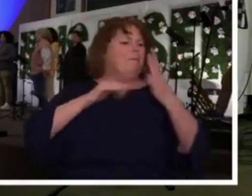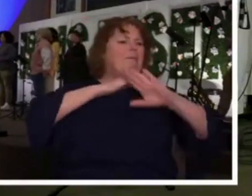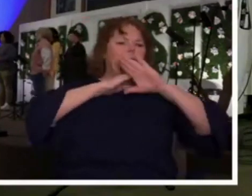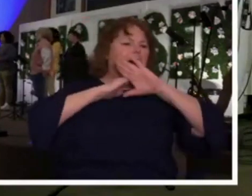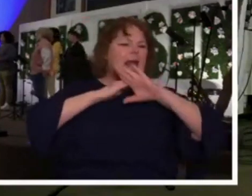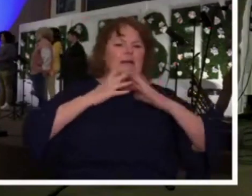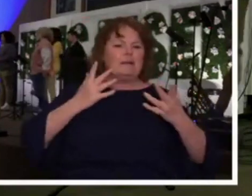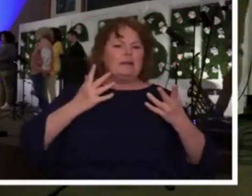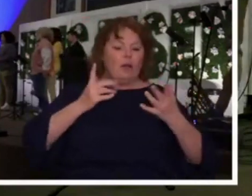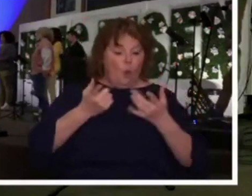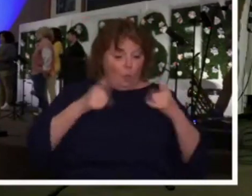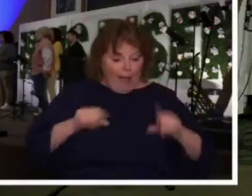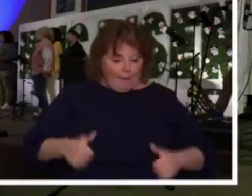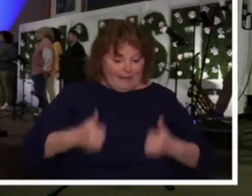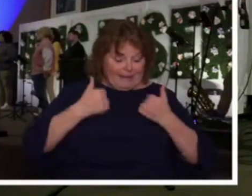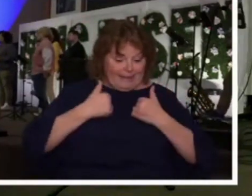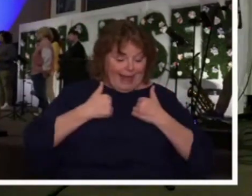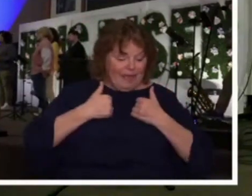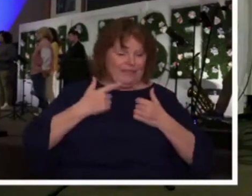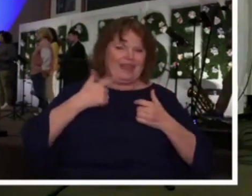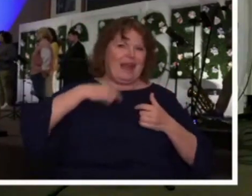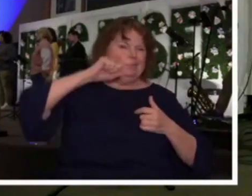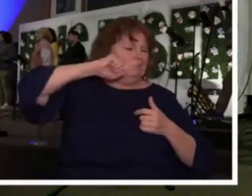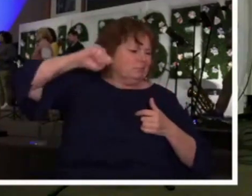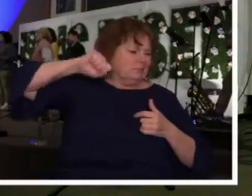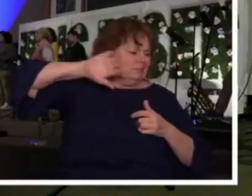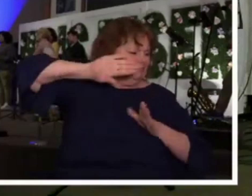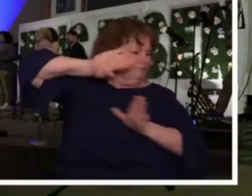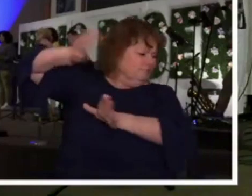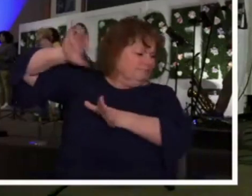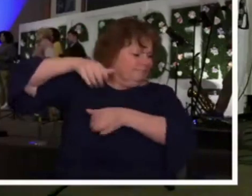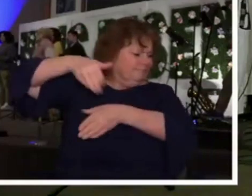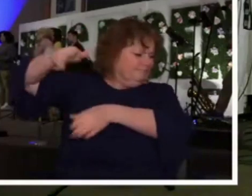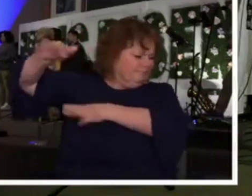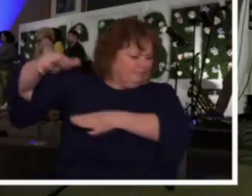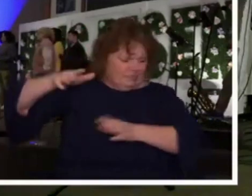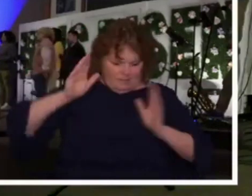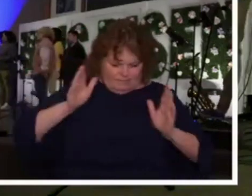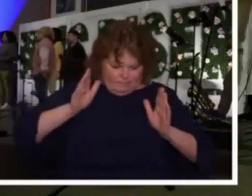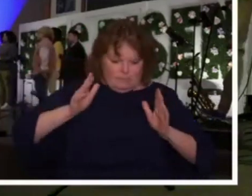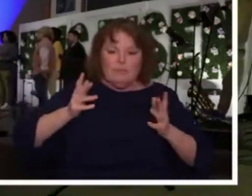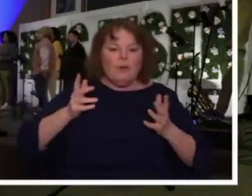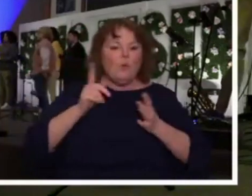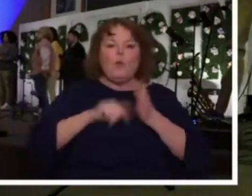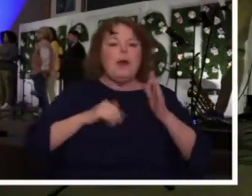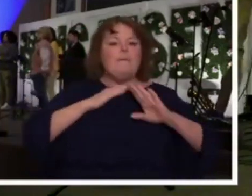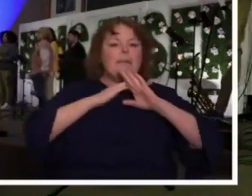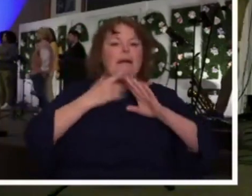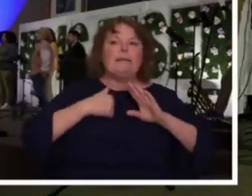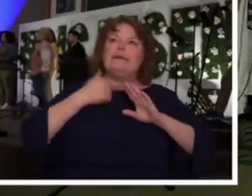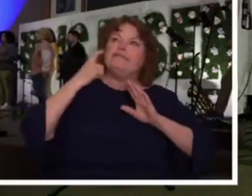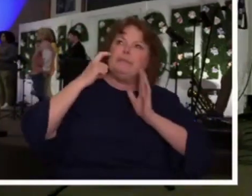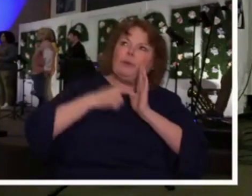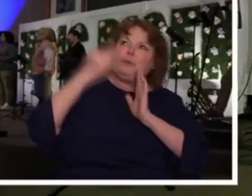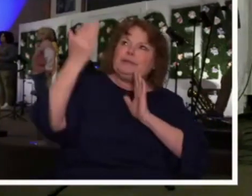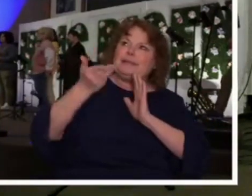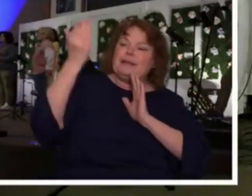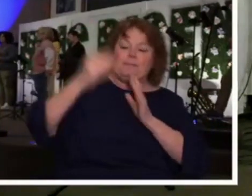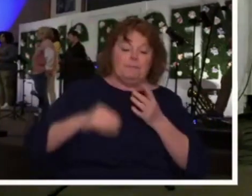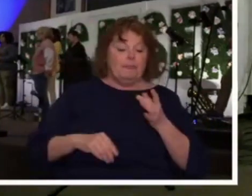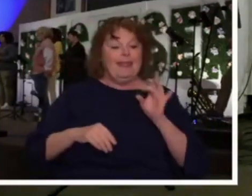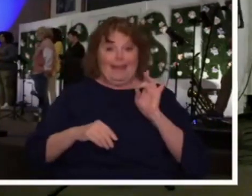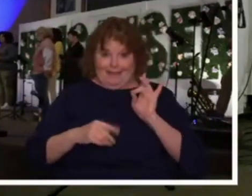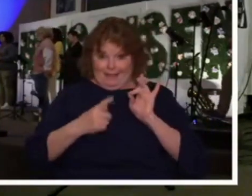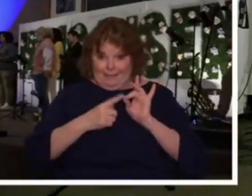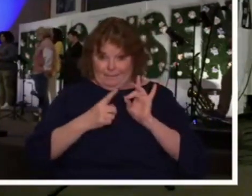What happened in my life that kept him shut out? What kept me from noticing God's presence today? Number eight,